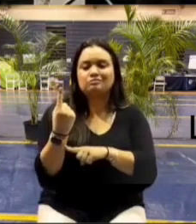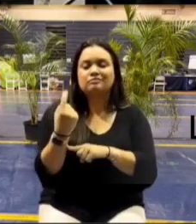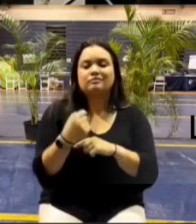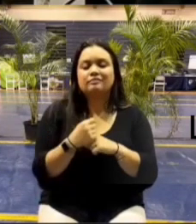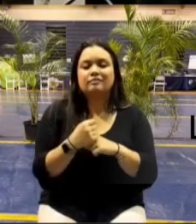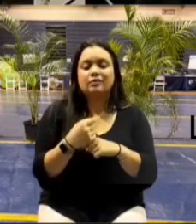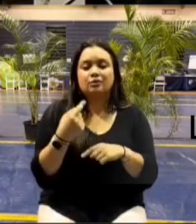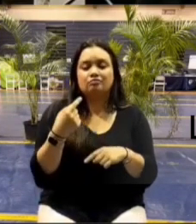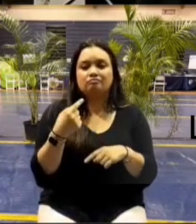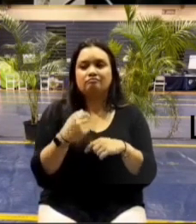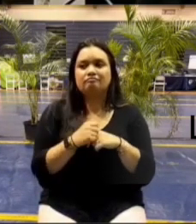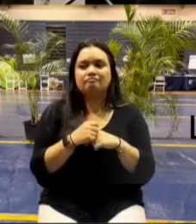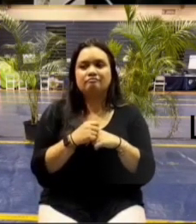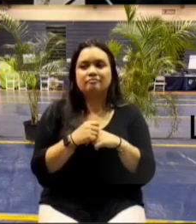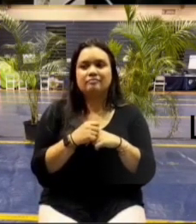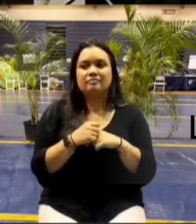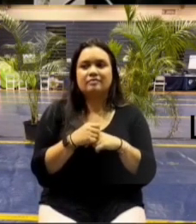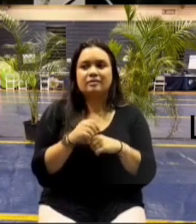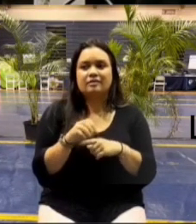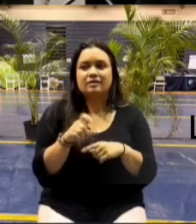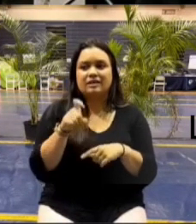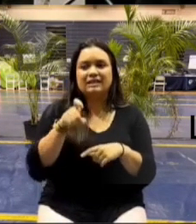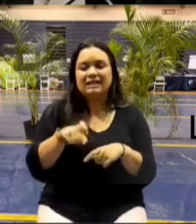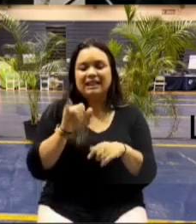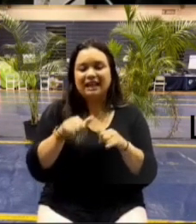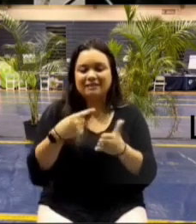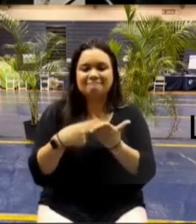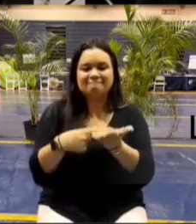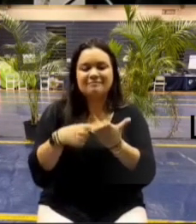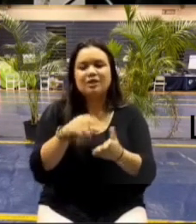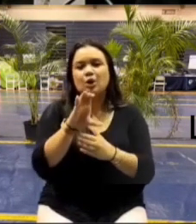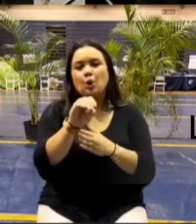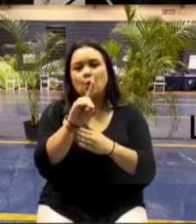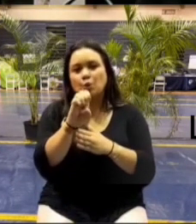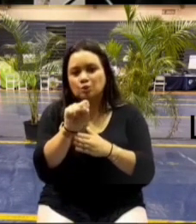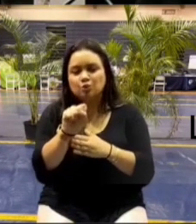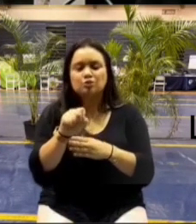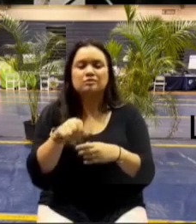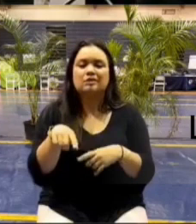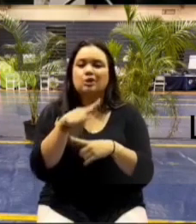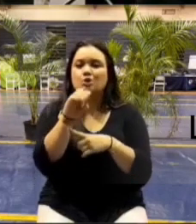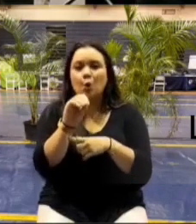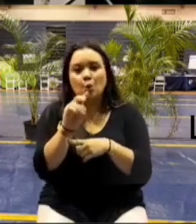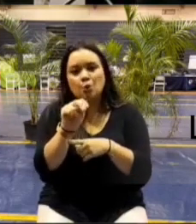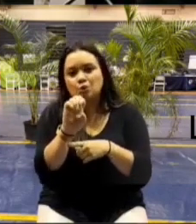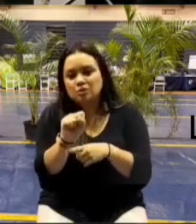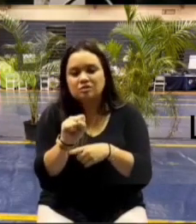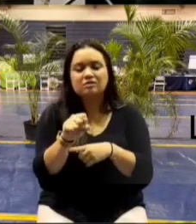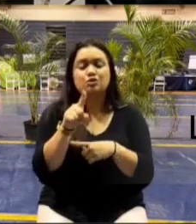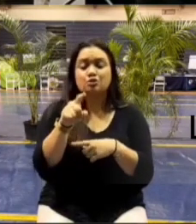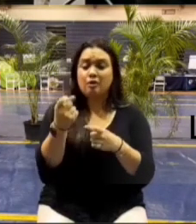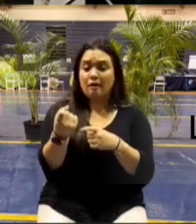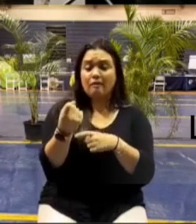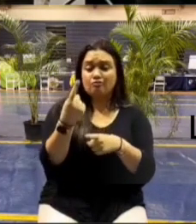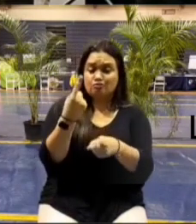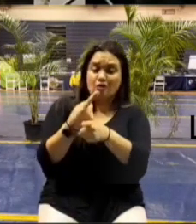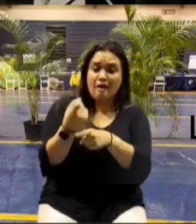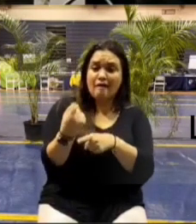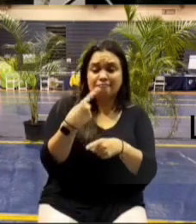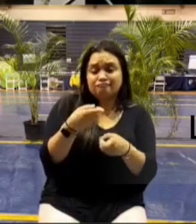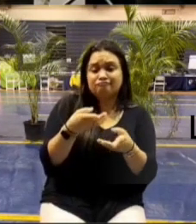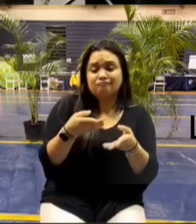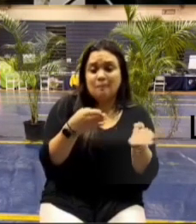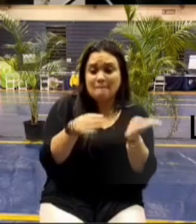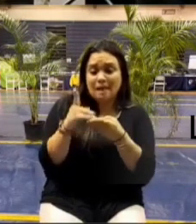that discussion the codes the zones you know all that stuff so you're right to ask for planning to come that tonight